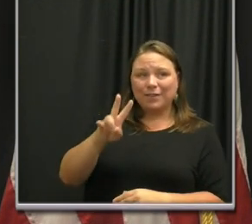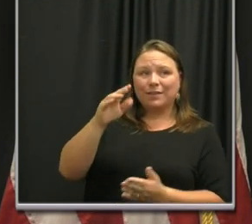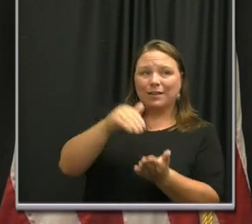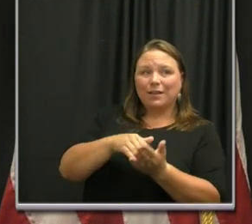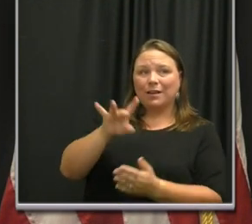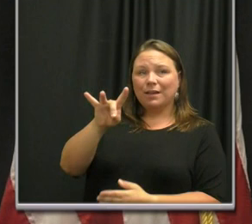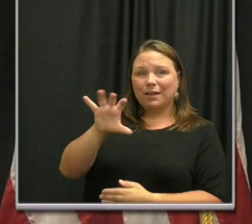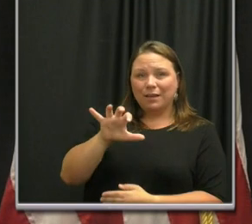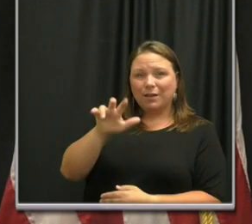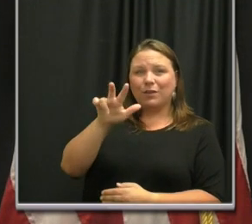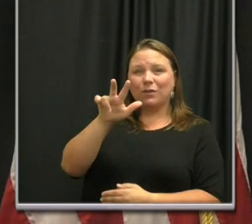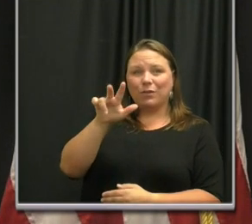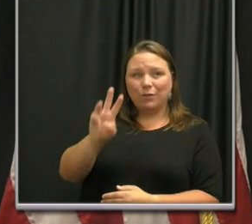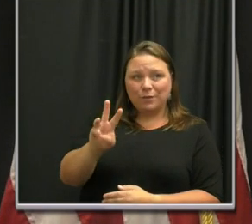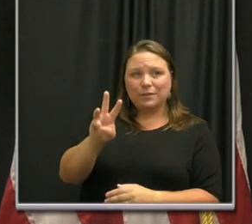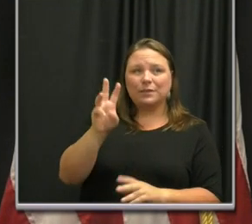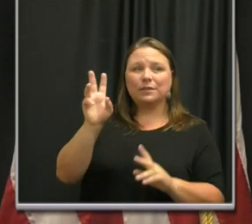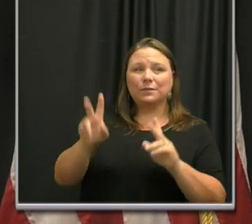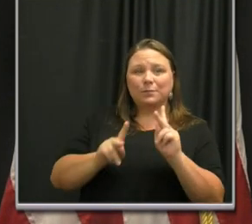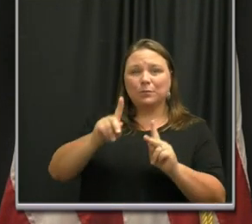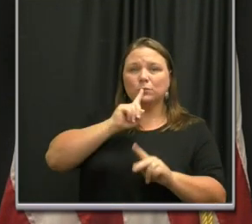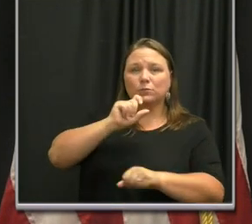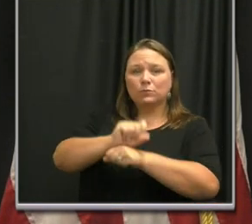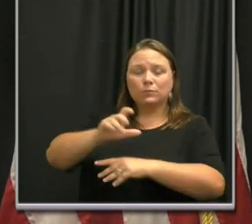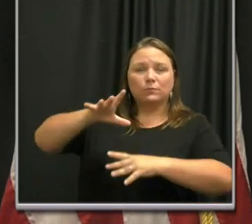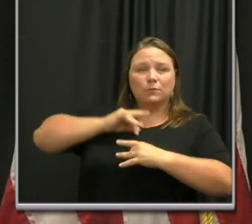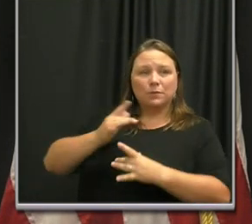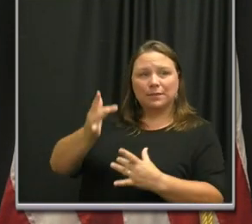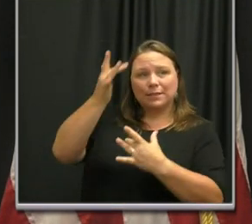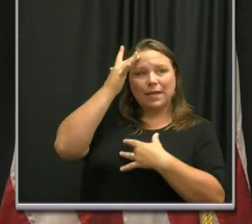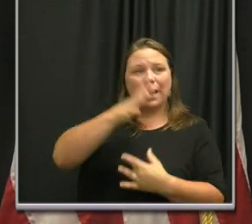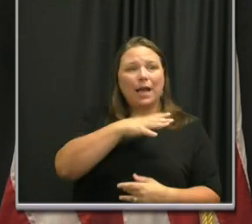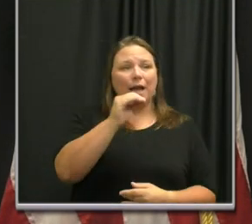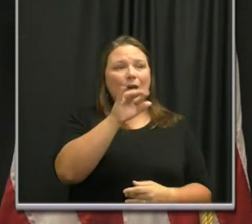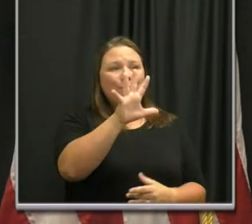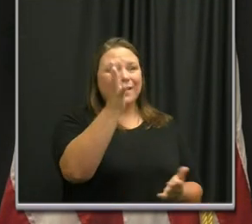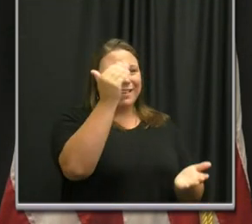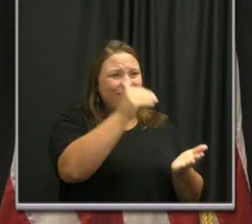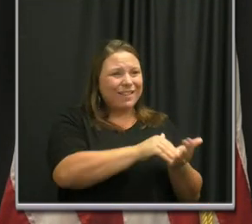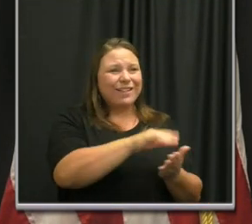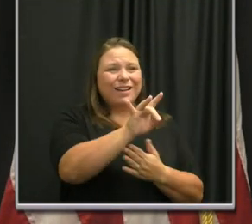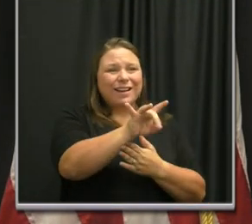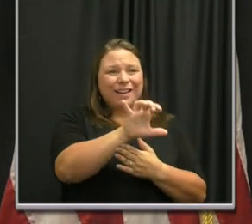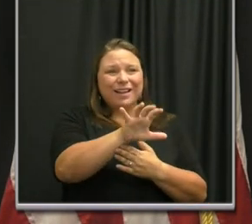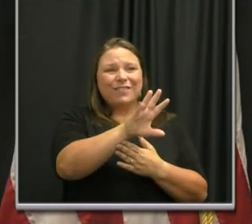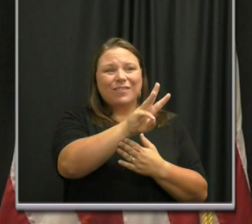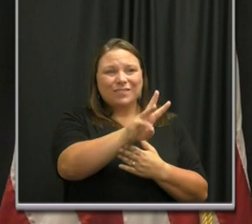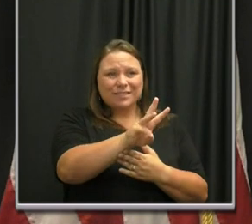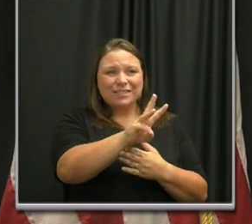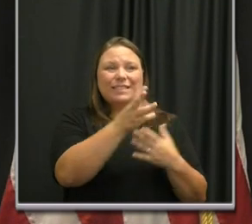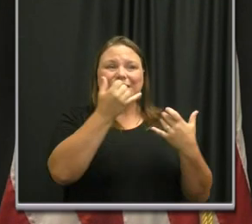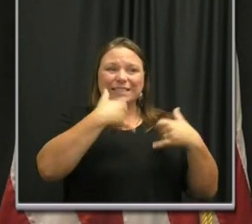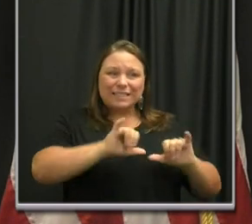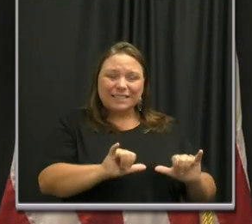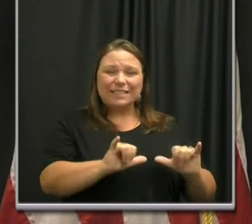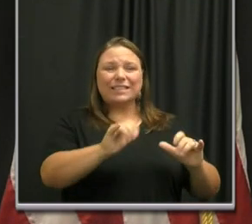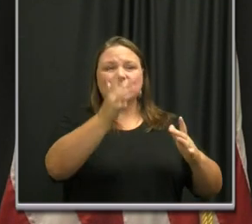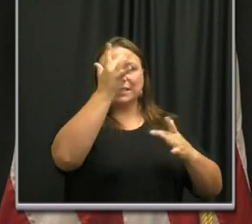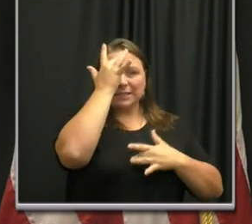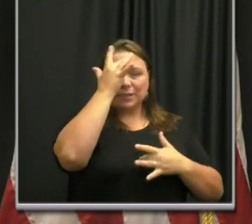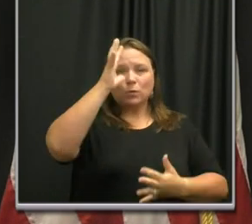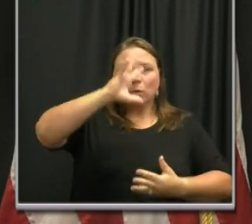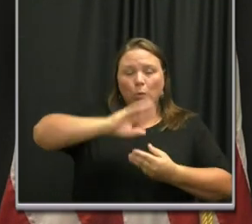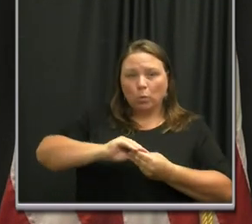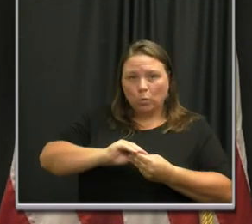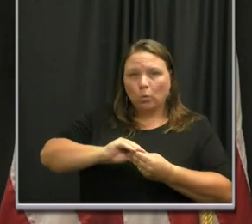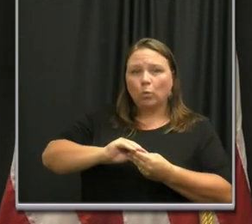,836 confirmed cases and 5,856 are active